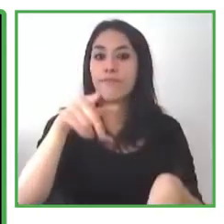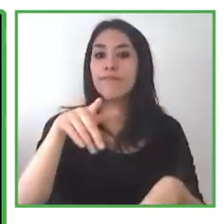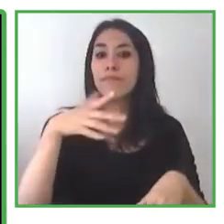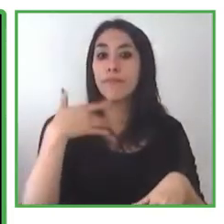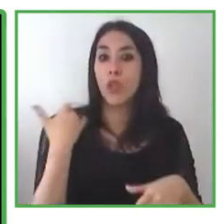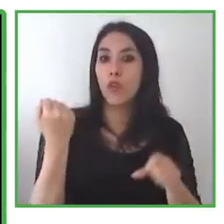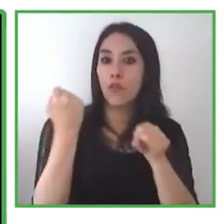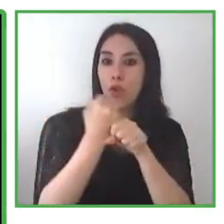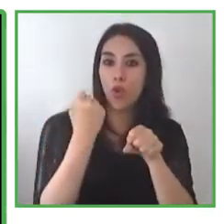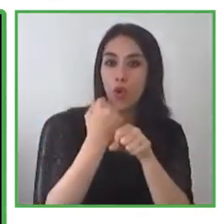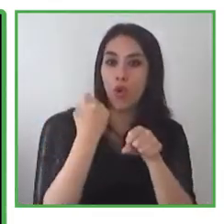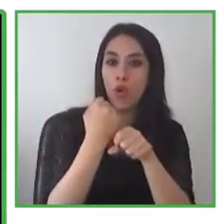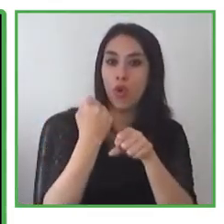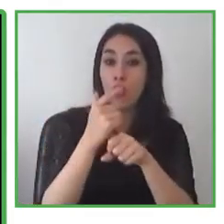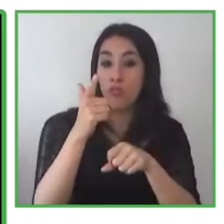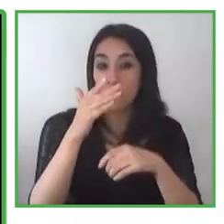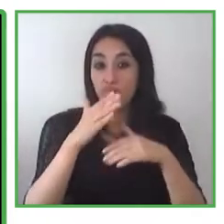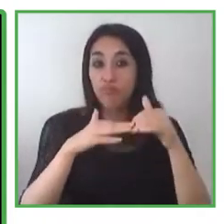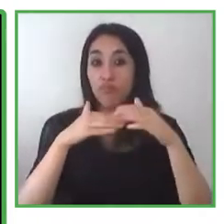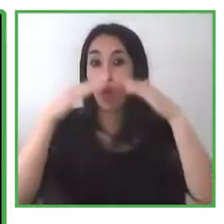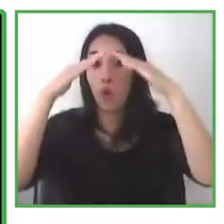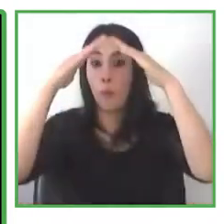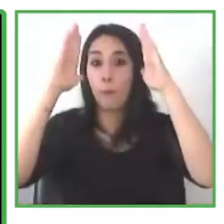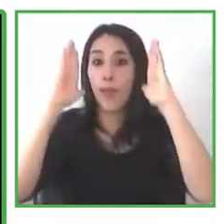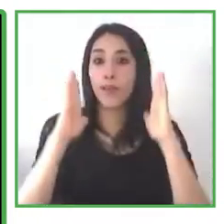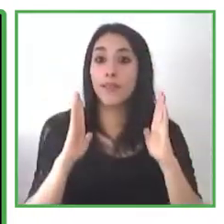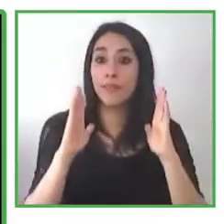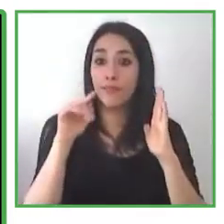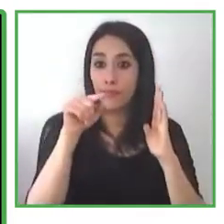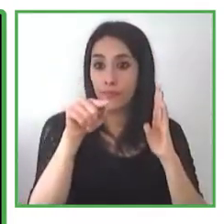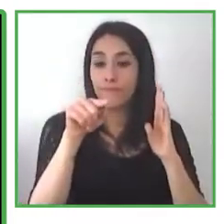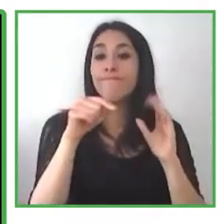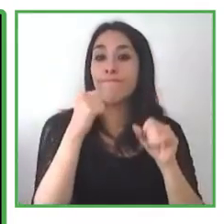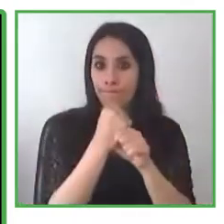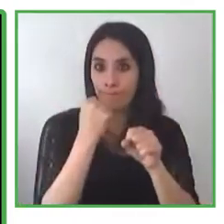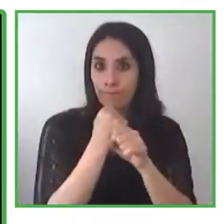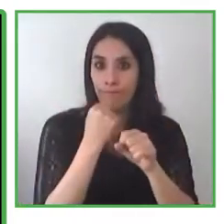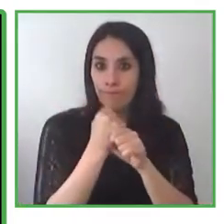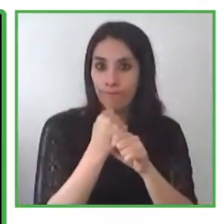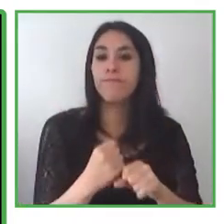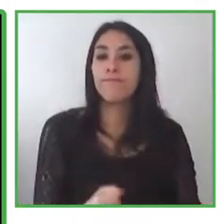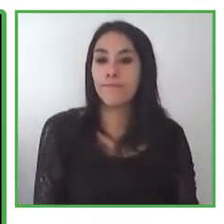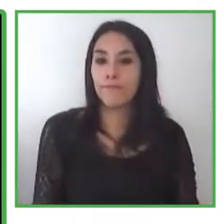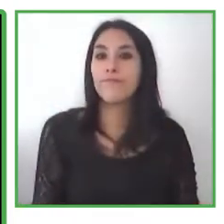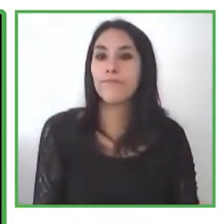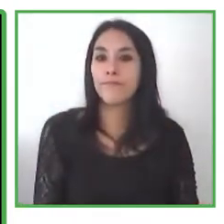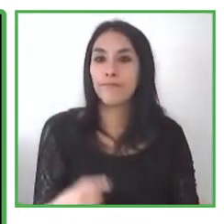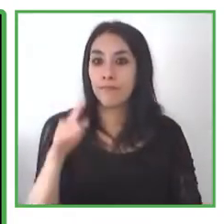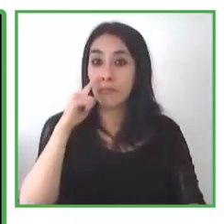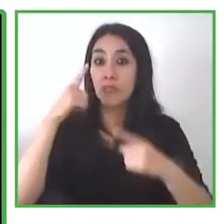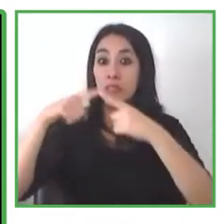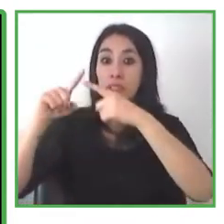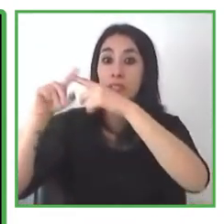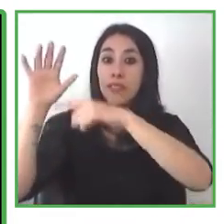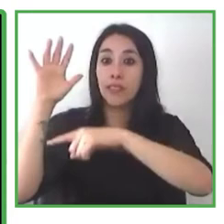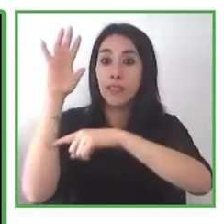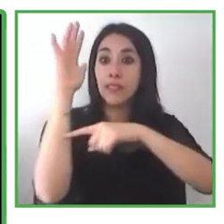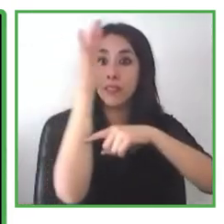at the moment we are working on placing tents for our